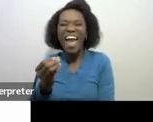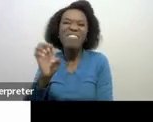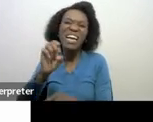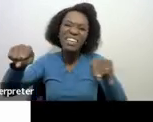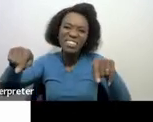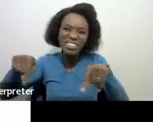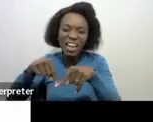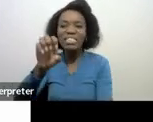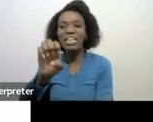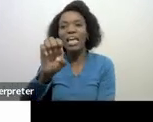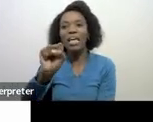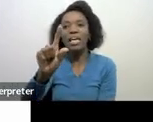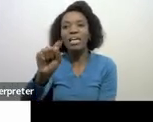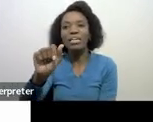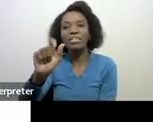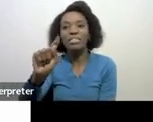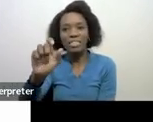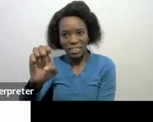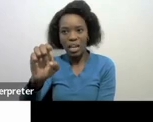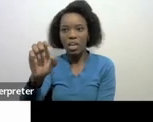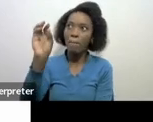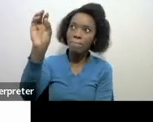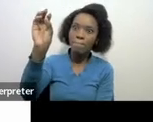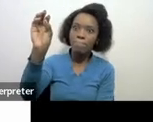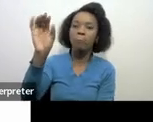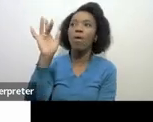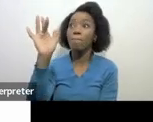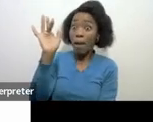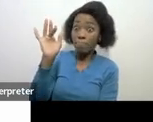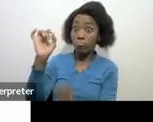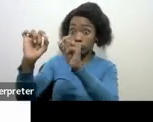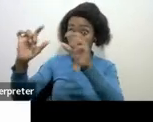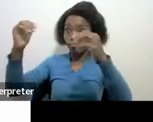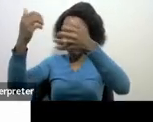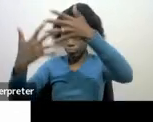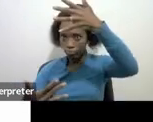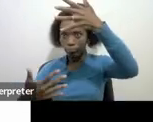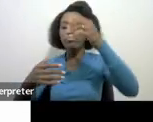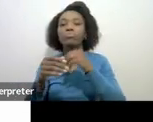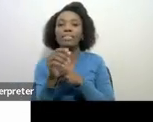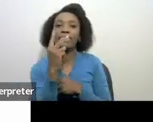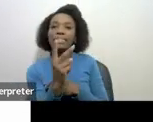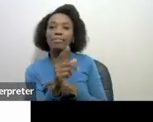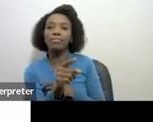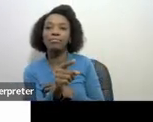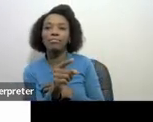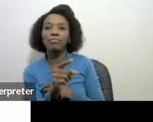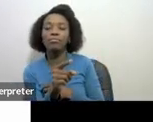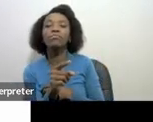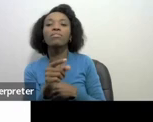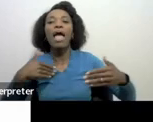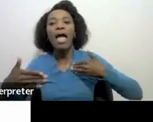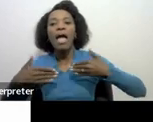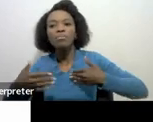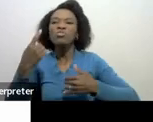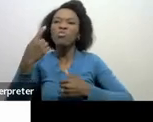or icon then as soon as you open the estate icon you will get this administration of